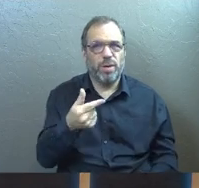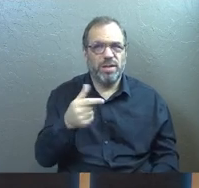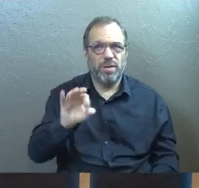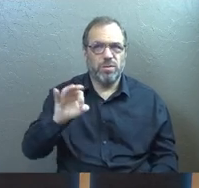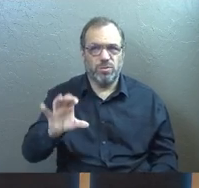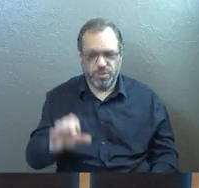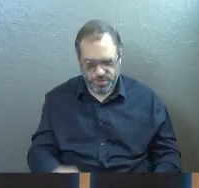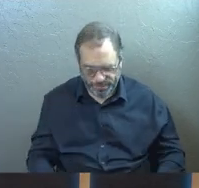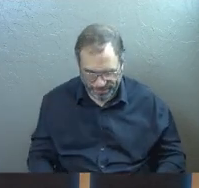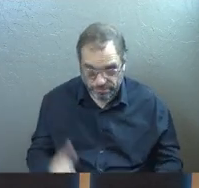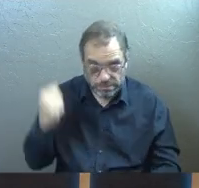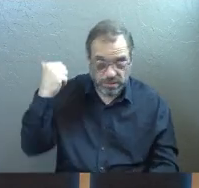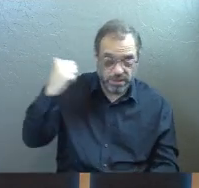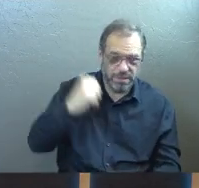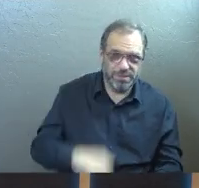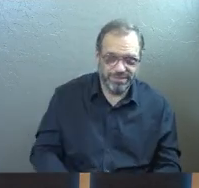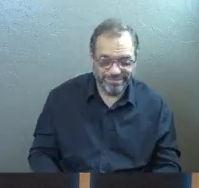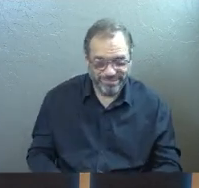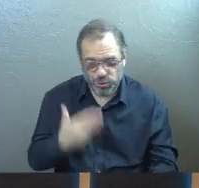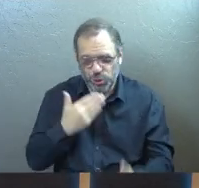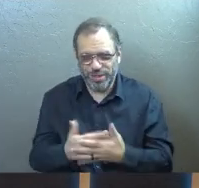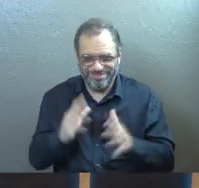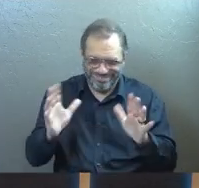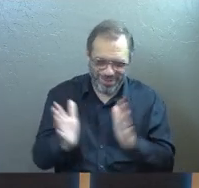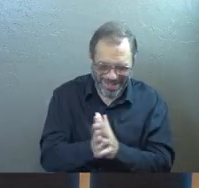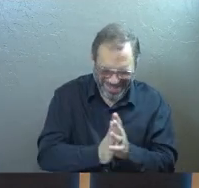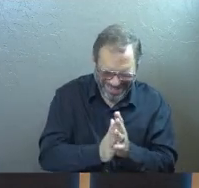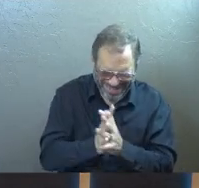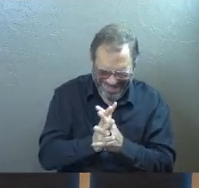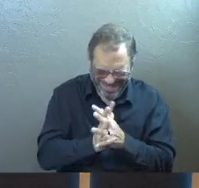Fellowship Church, which is awesome. I love that.